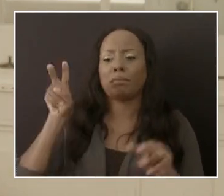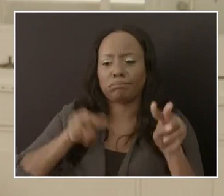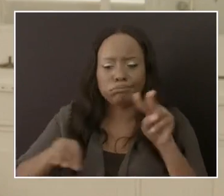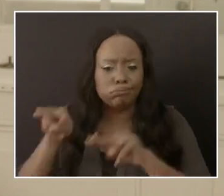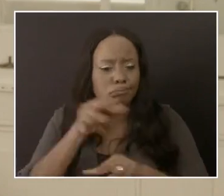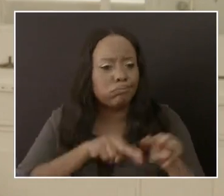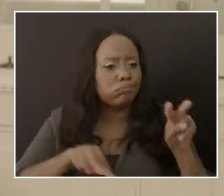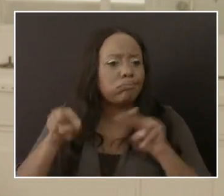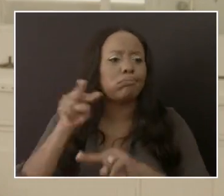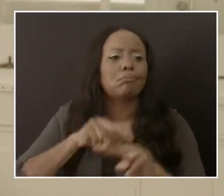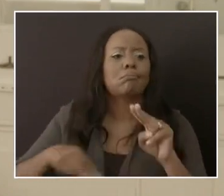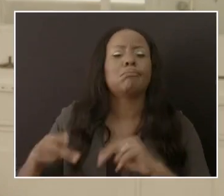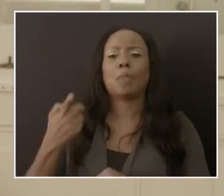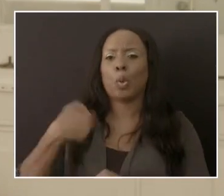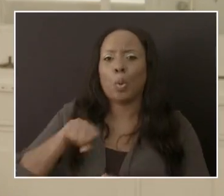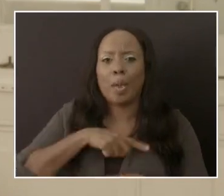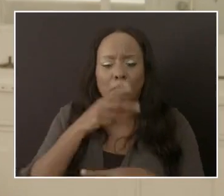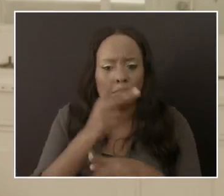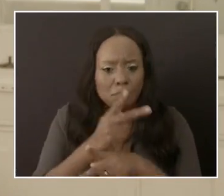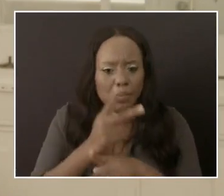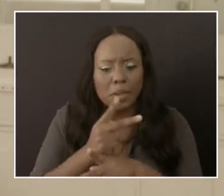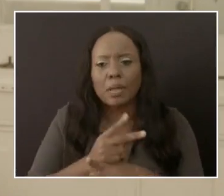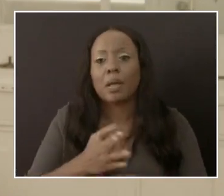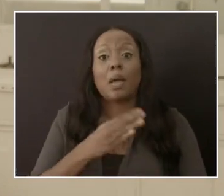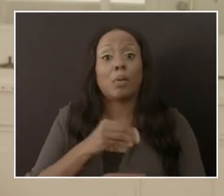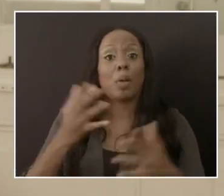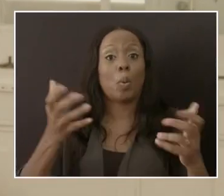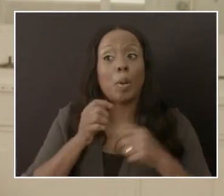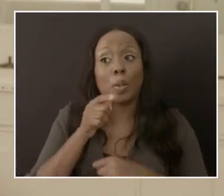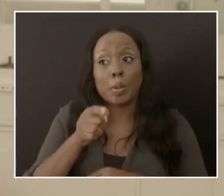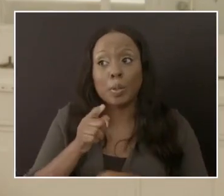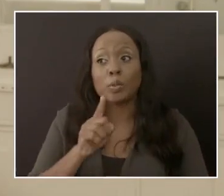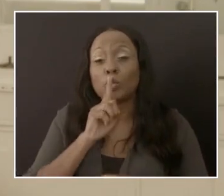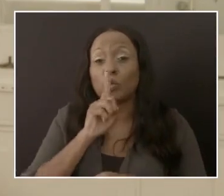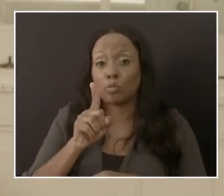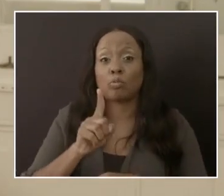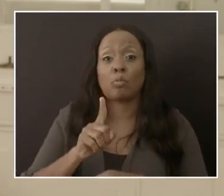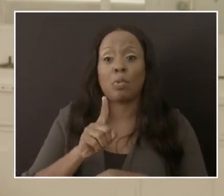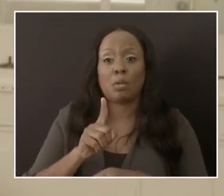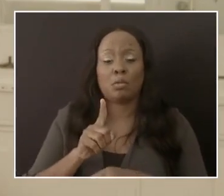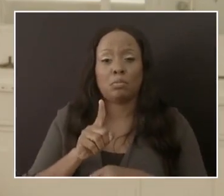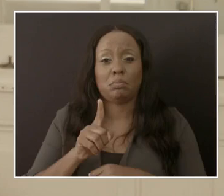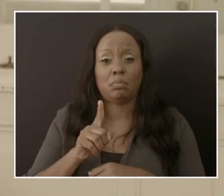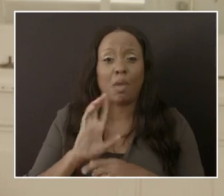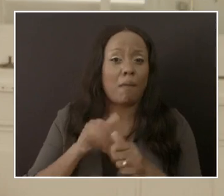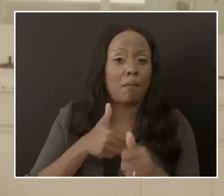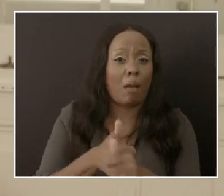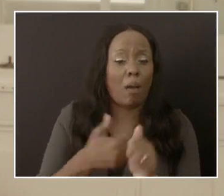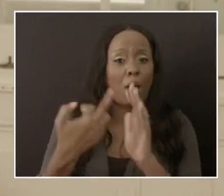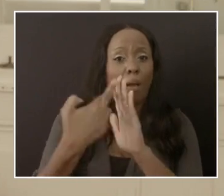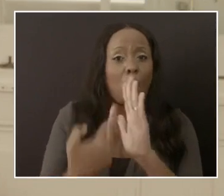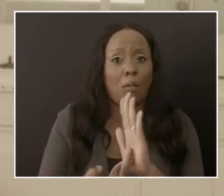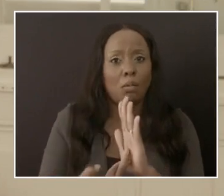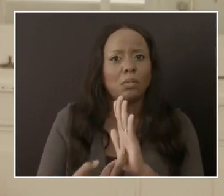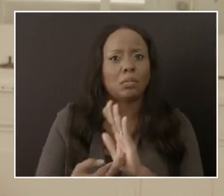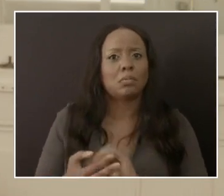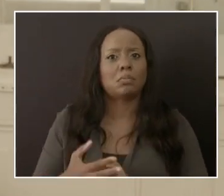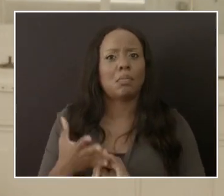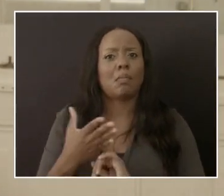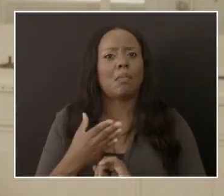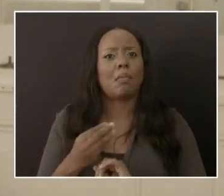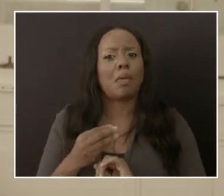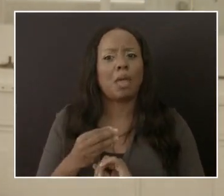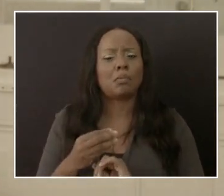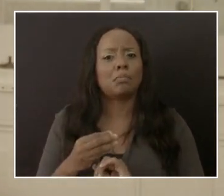in these uncertain times, they protect themselves. We are aware, as I said, that some countries